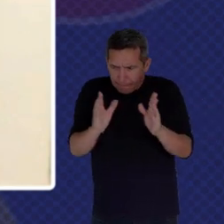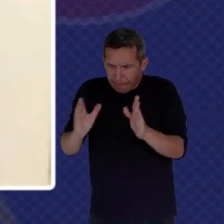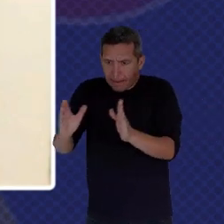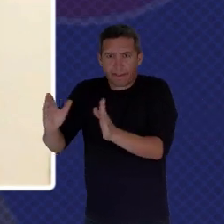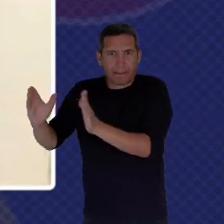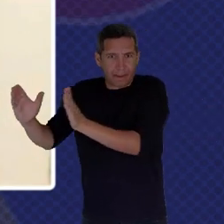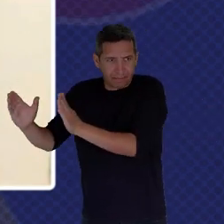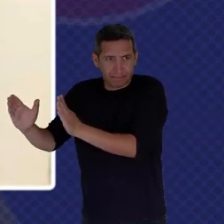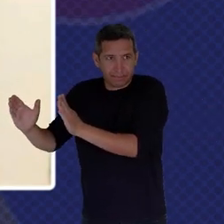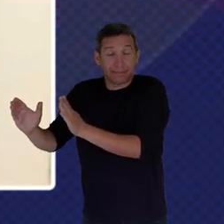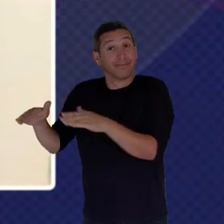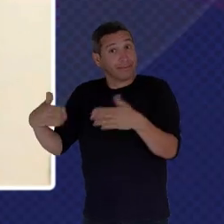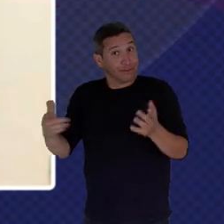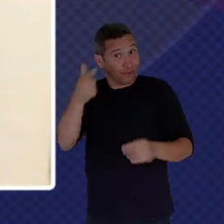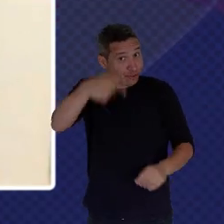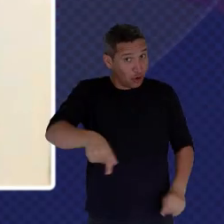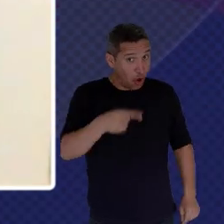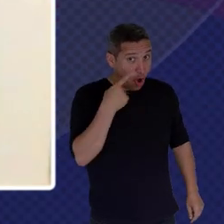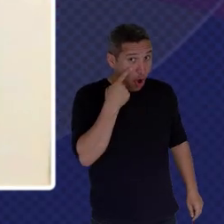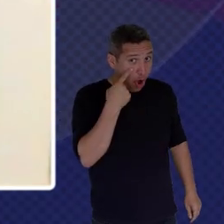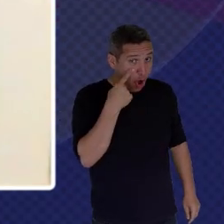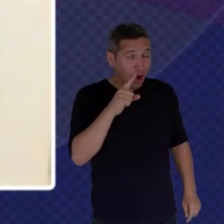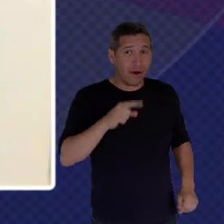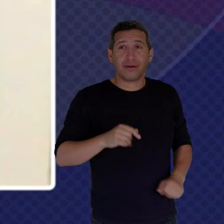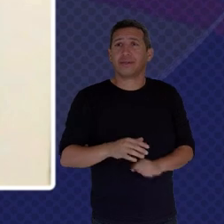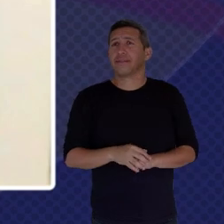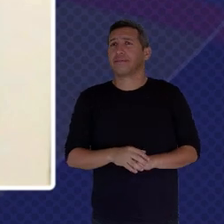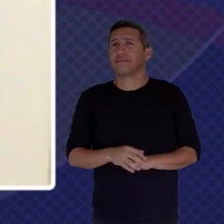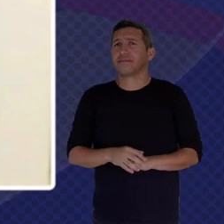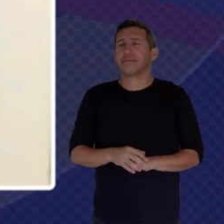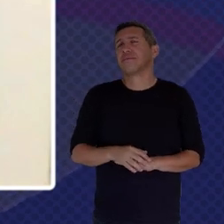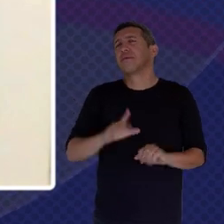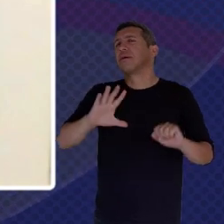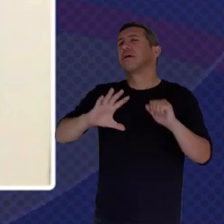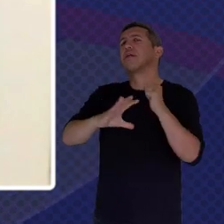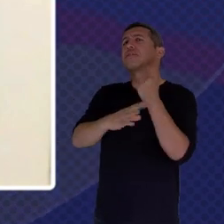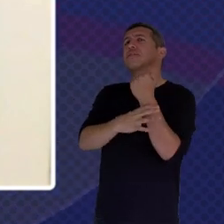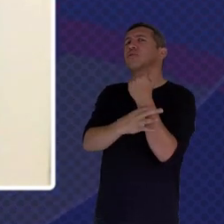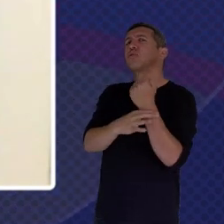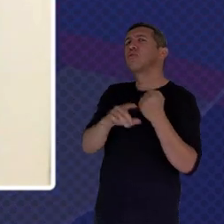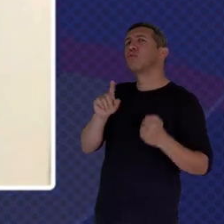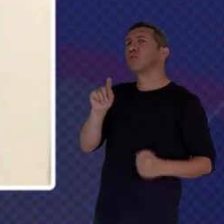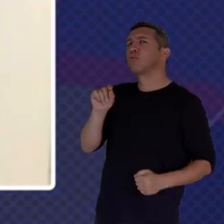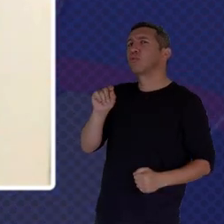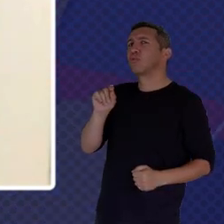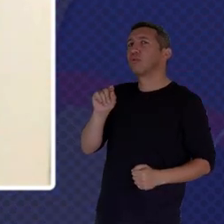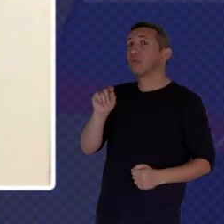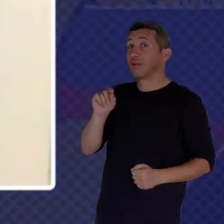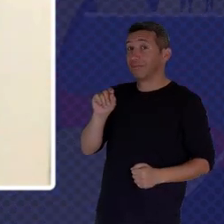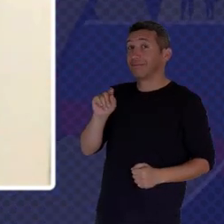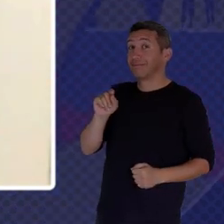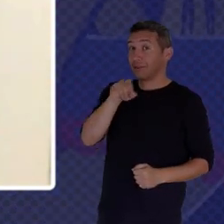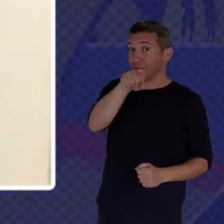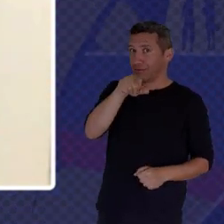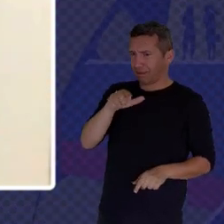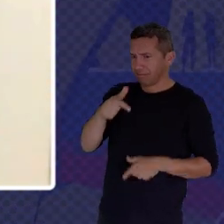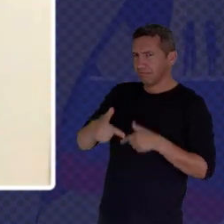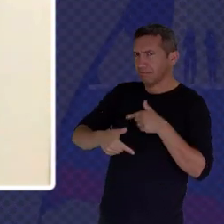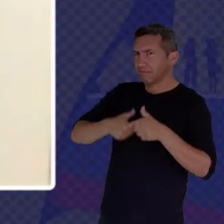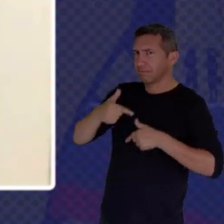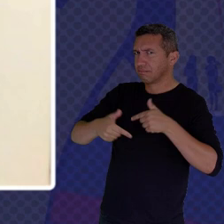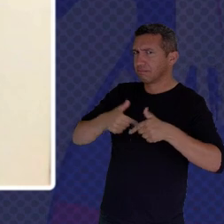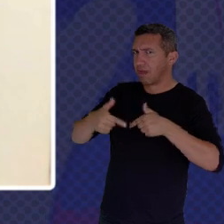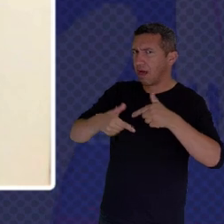Again It's What Aaron Is Saying Making Sure That As You Work Towards Being More